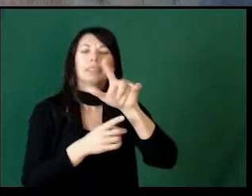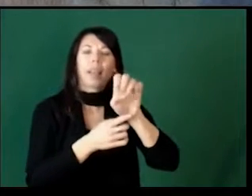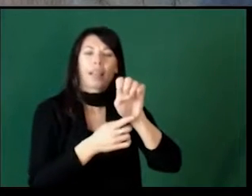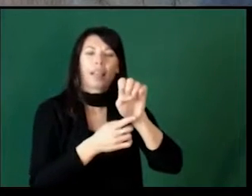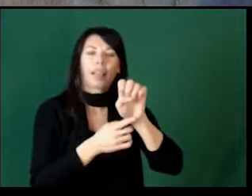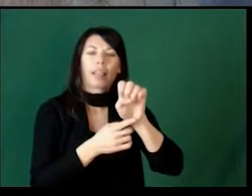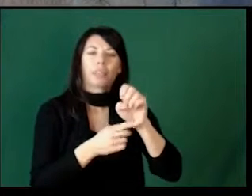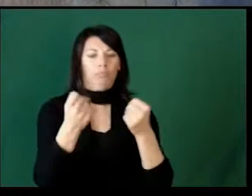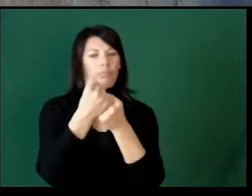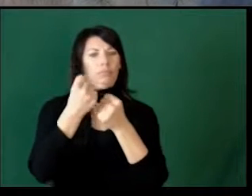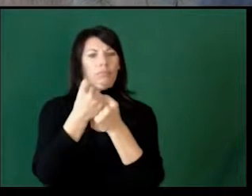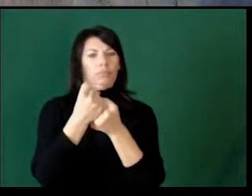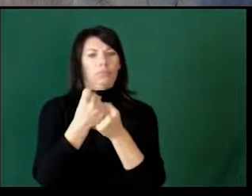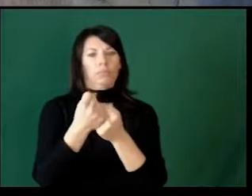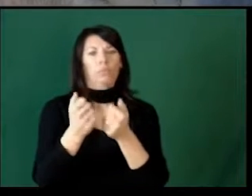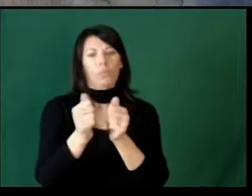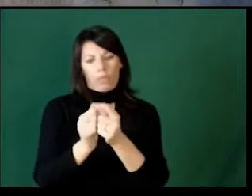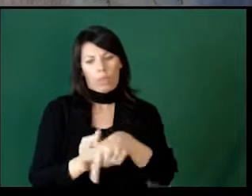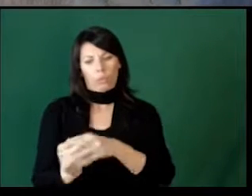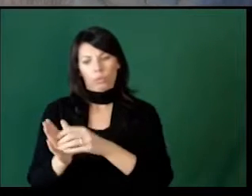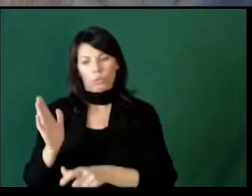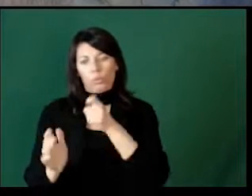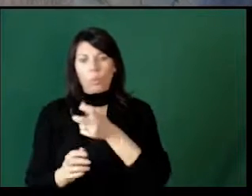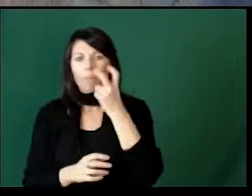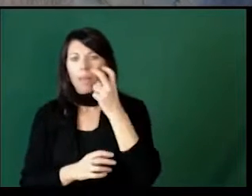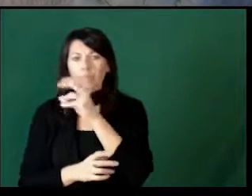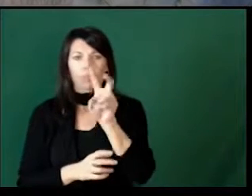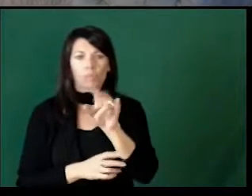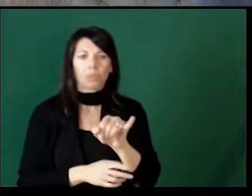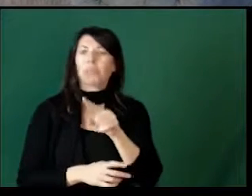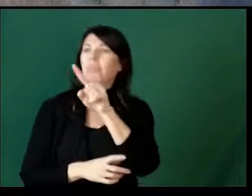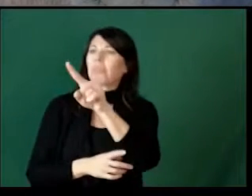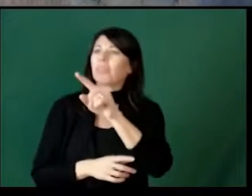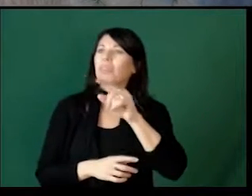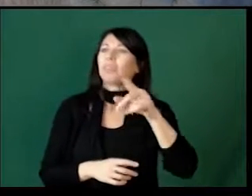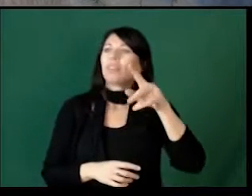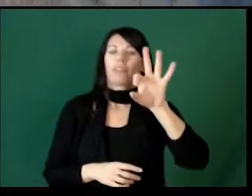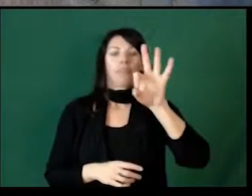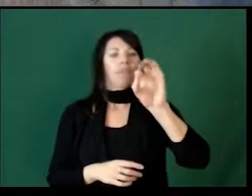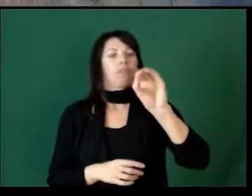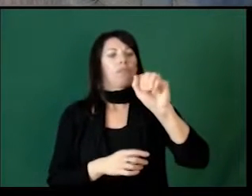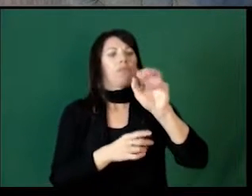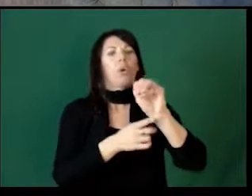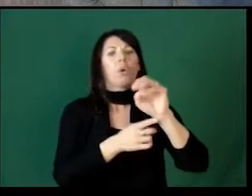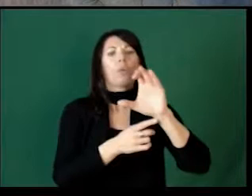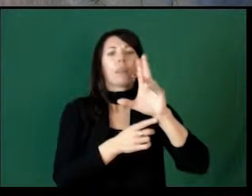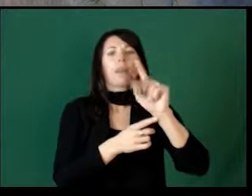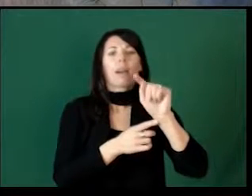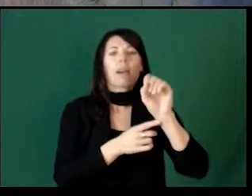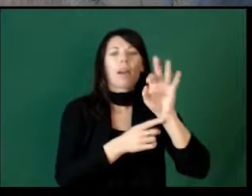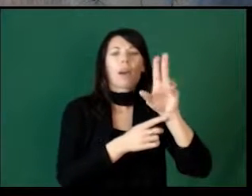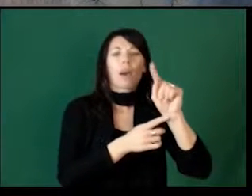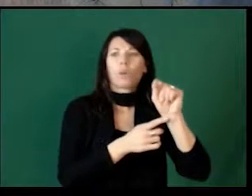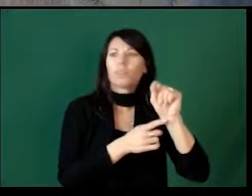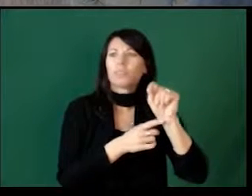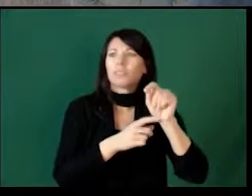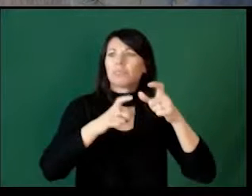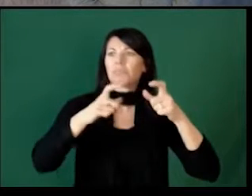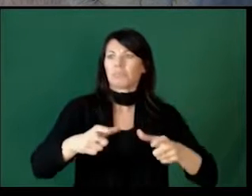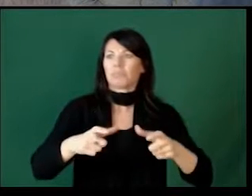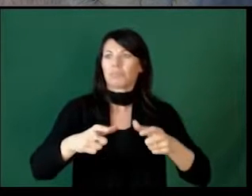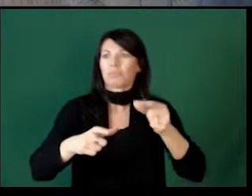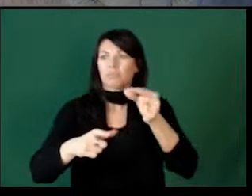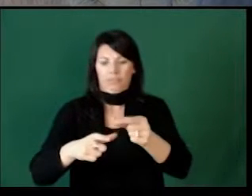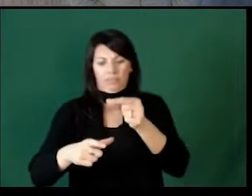reinforcement with students who are blind or visually impaired. The first one is, these are just foam cutouts and they have